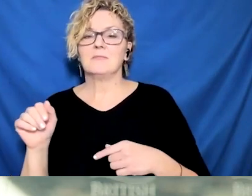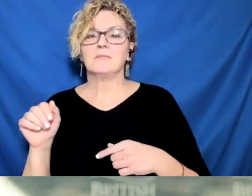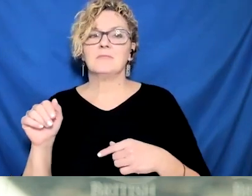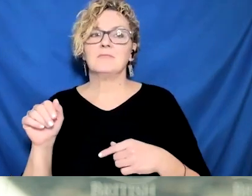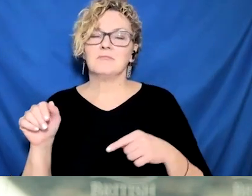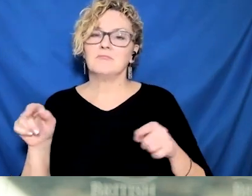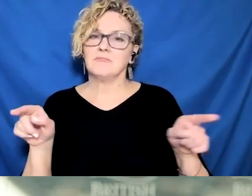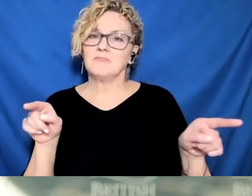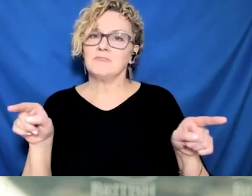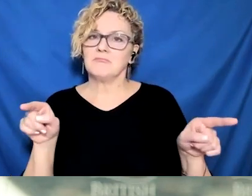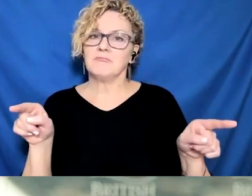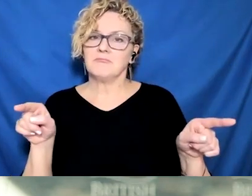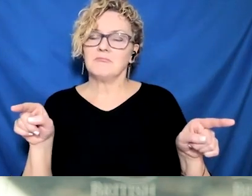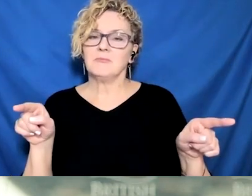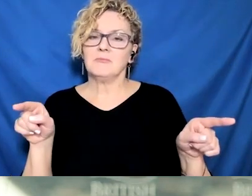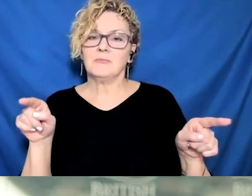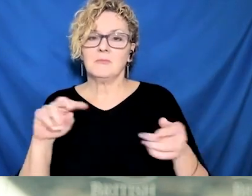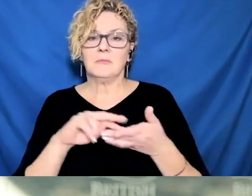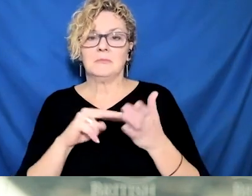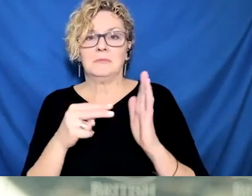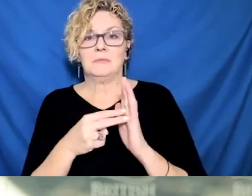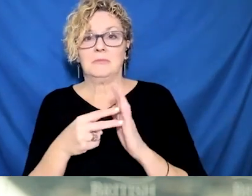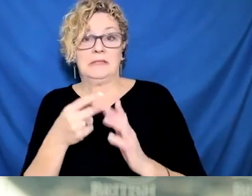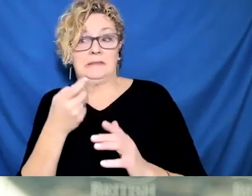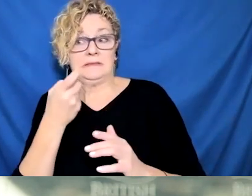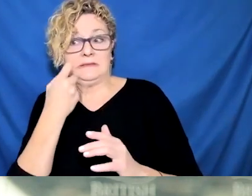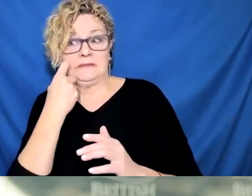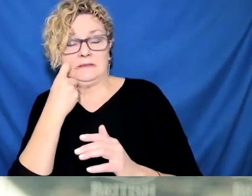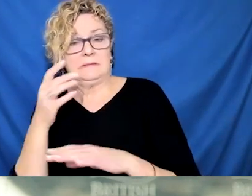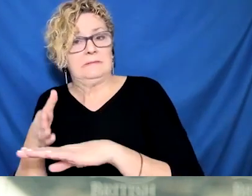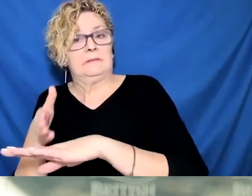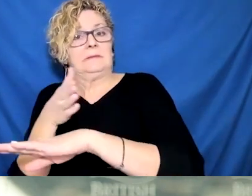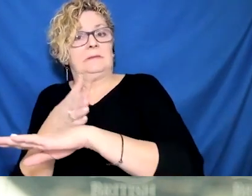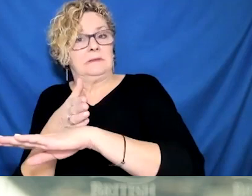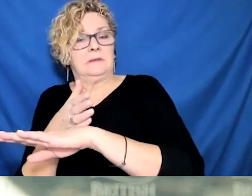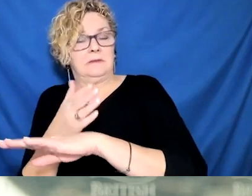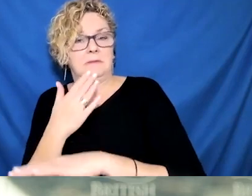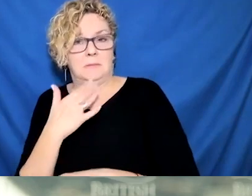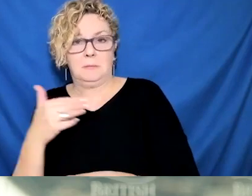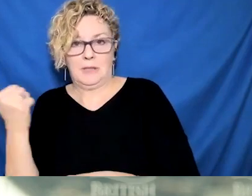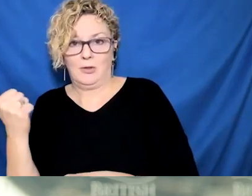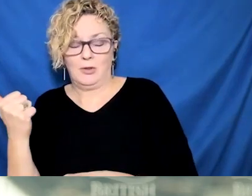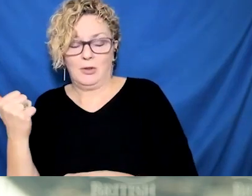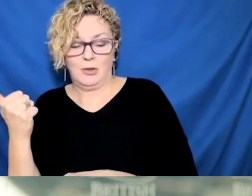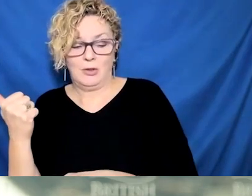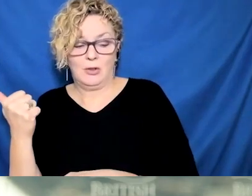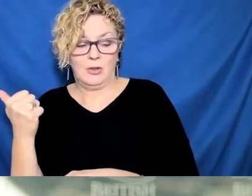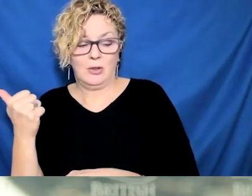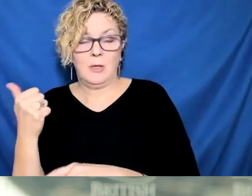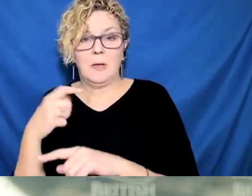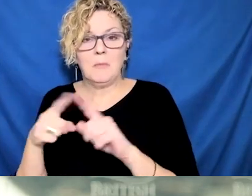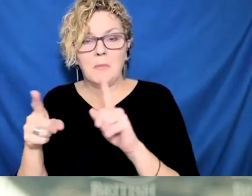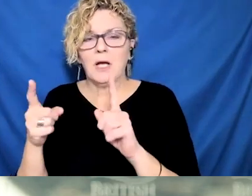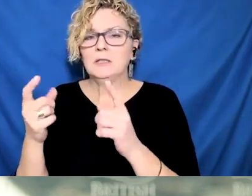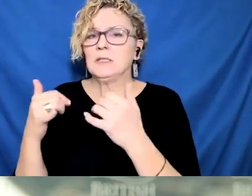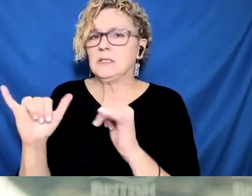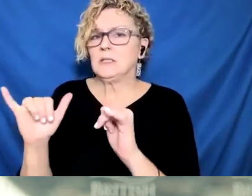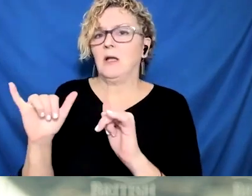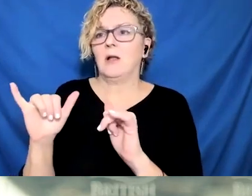of those being booster doses. We've done in, since the beginning of the booster dose campaign, 1,750